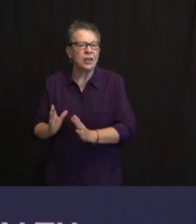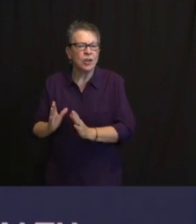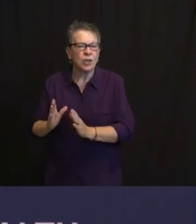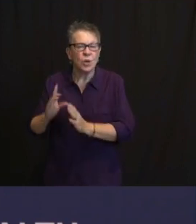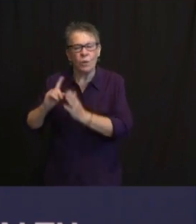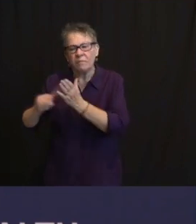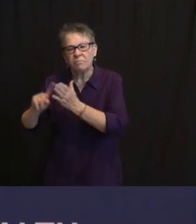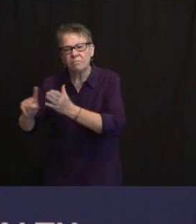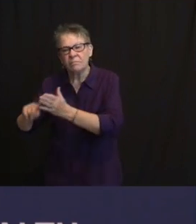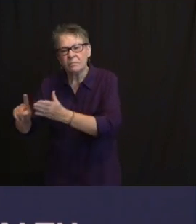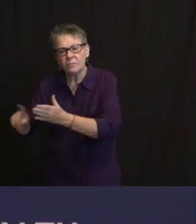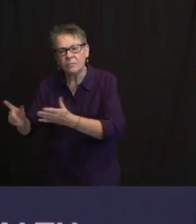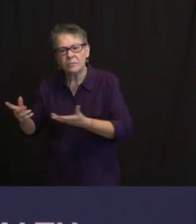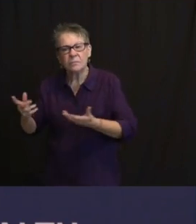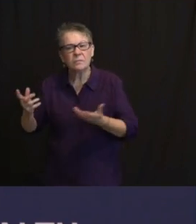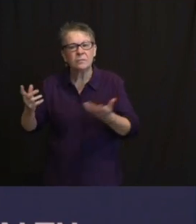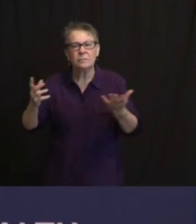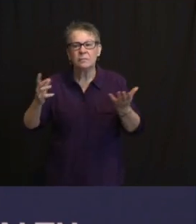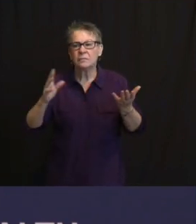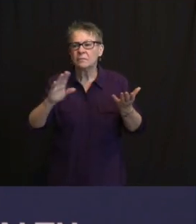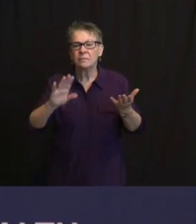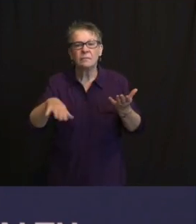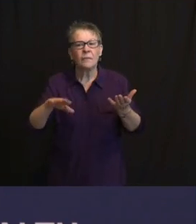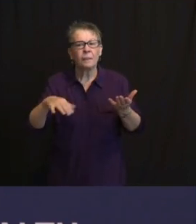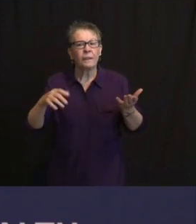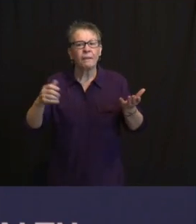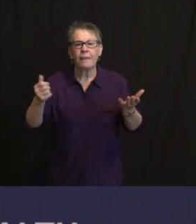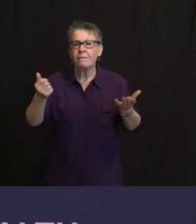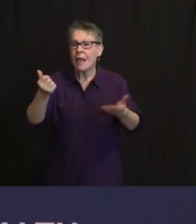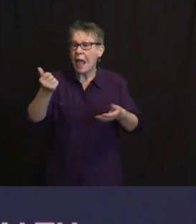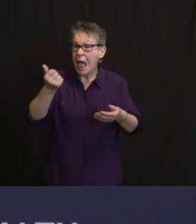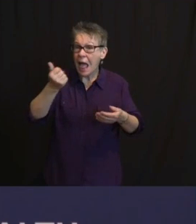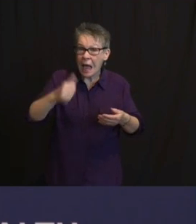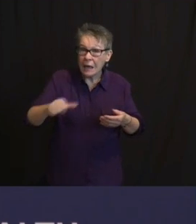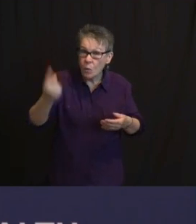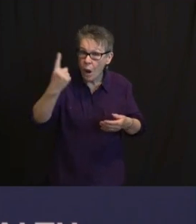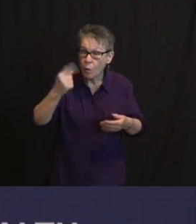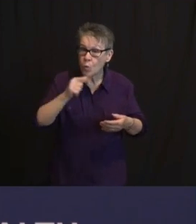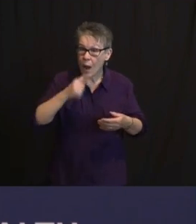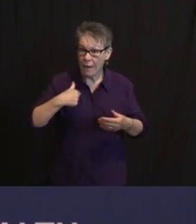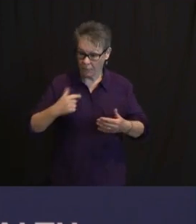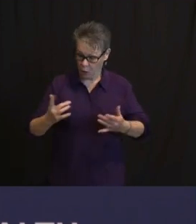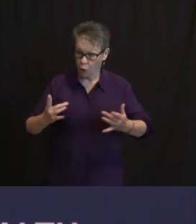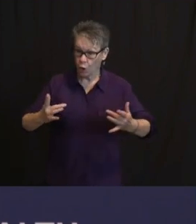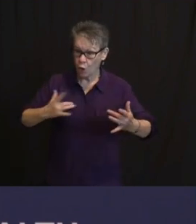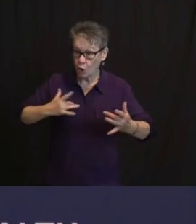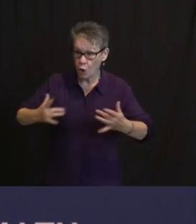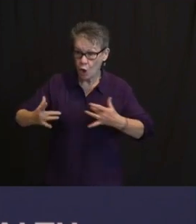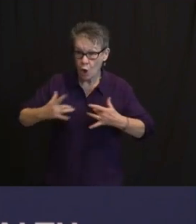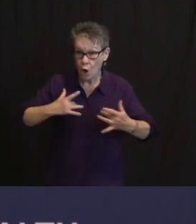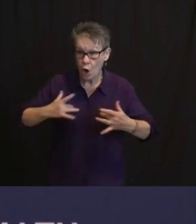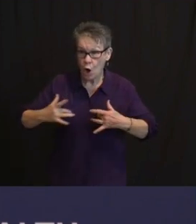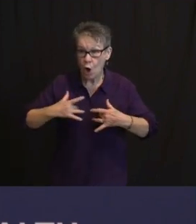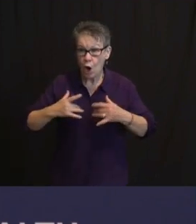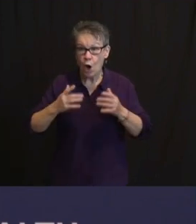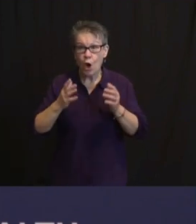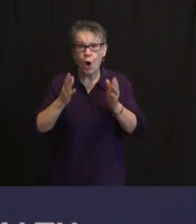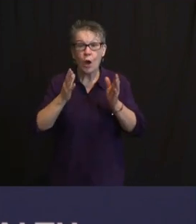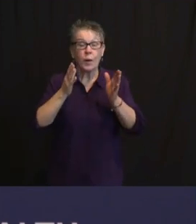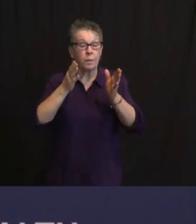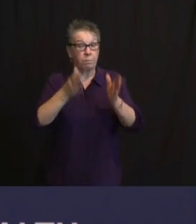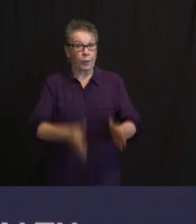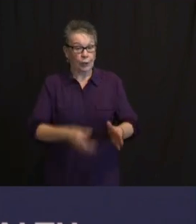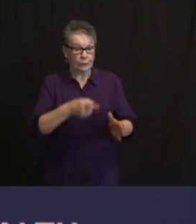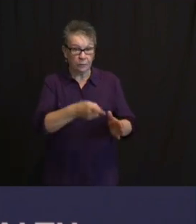WHO HAS ANY CONCERN, EXPRESSES A CONCERN, DESERVES TO BE HEARD, AND IT DESERVES TO BE